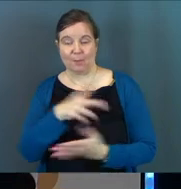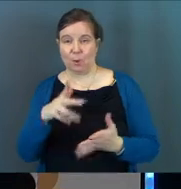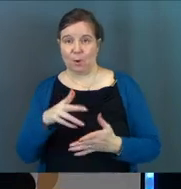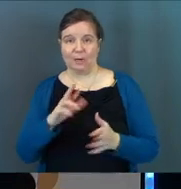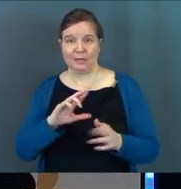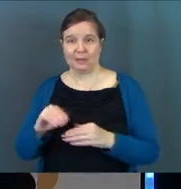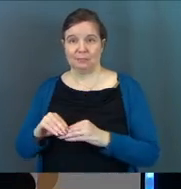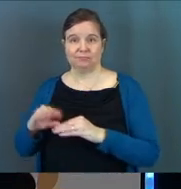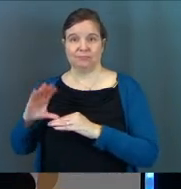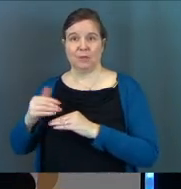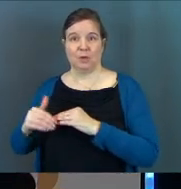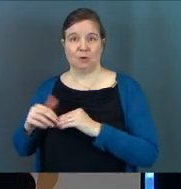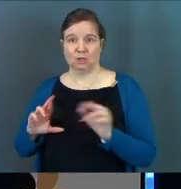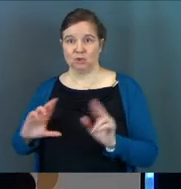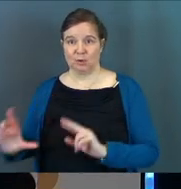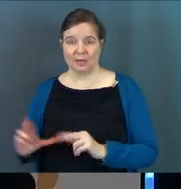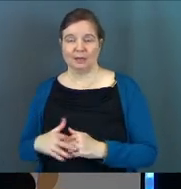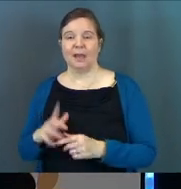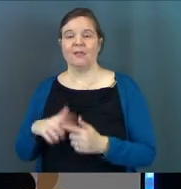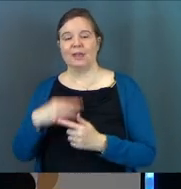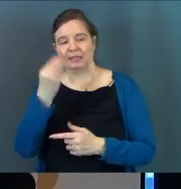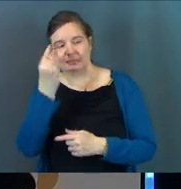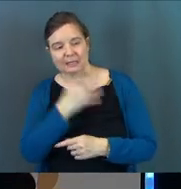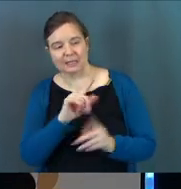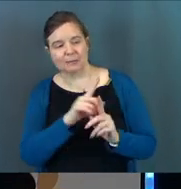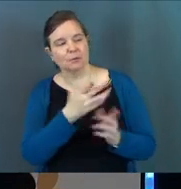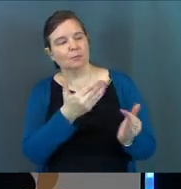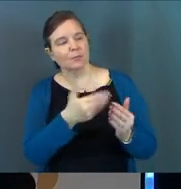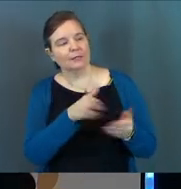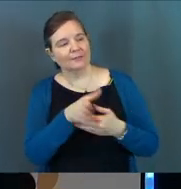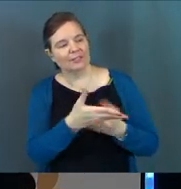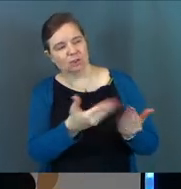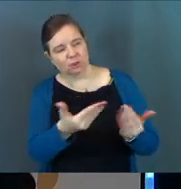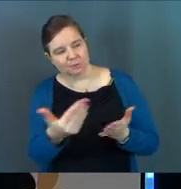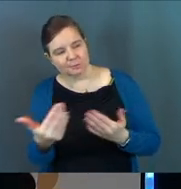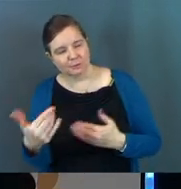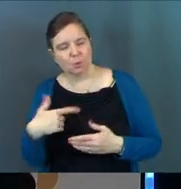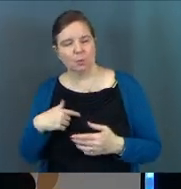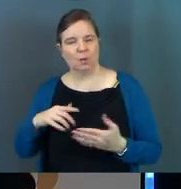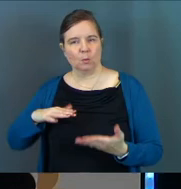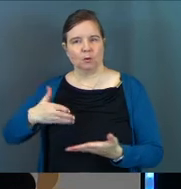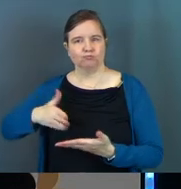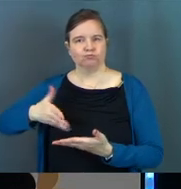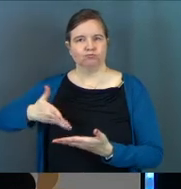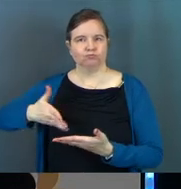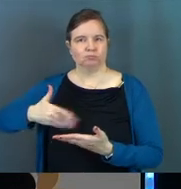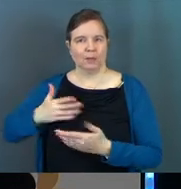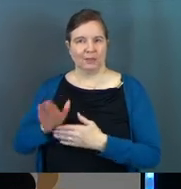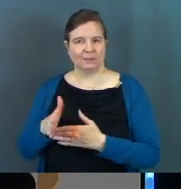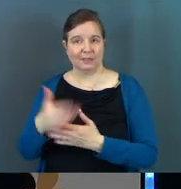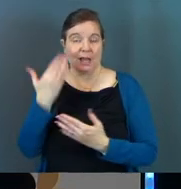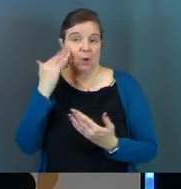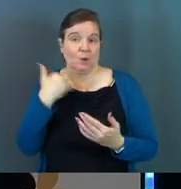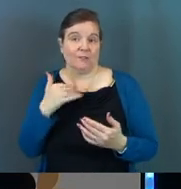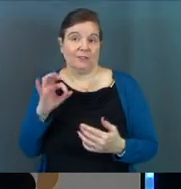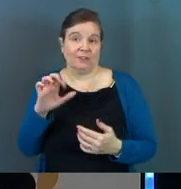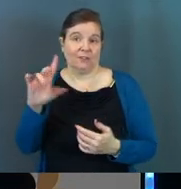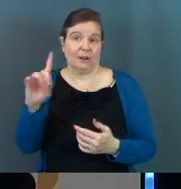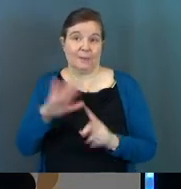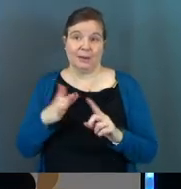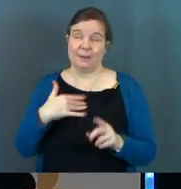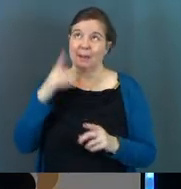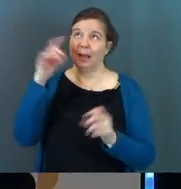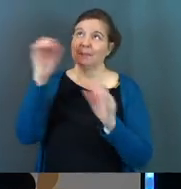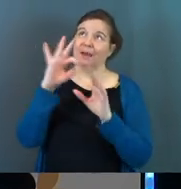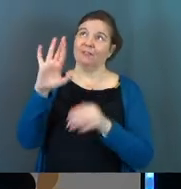Already the bread is done and ready to go. And then he tells the disciples, why don't you bring some of that fish over? We're going to fry that fish as well. I don't know if it's fried, but